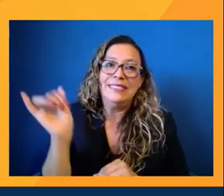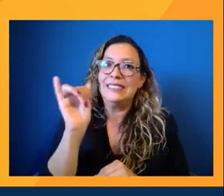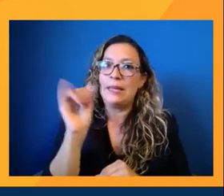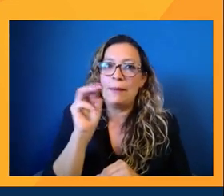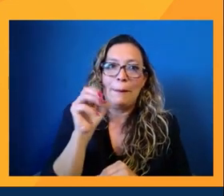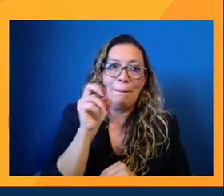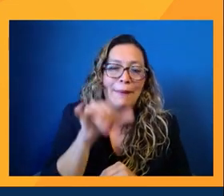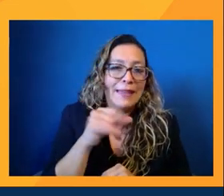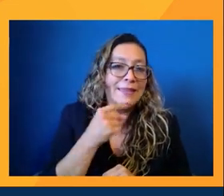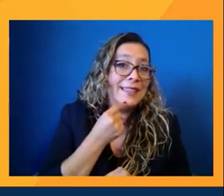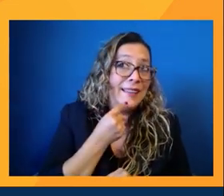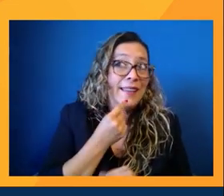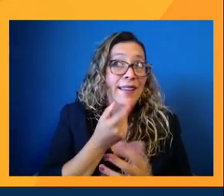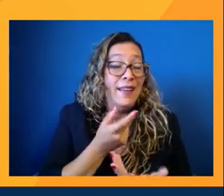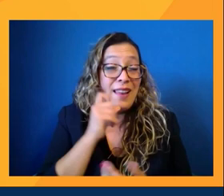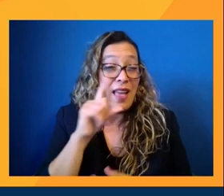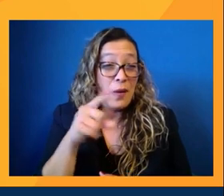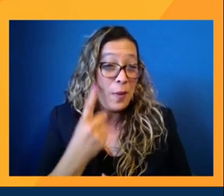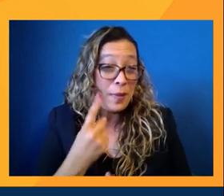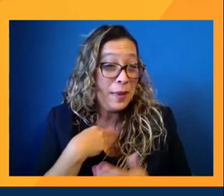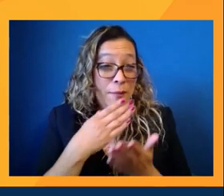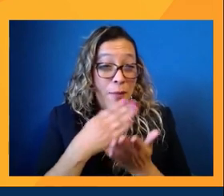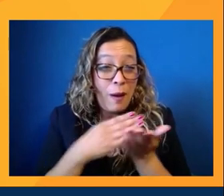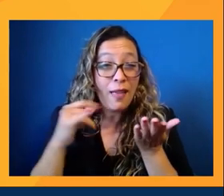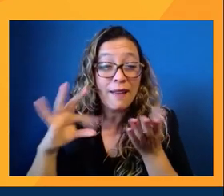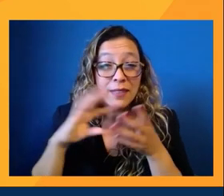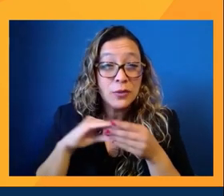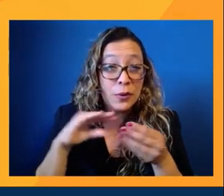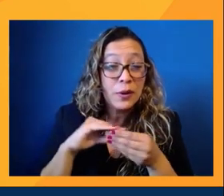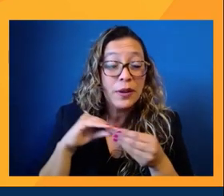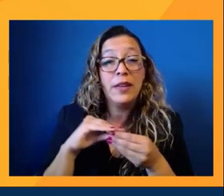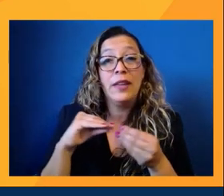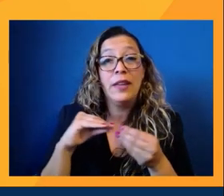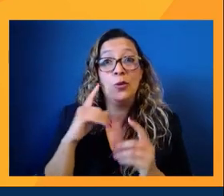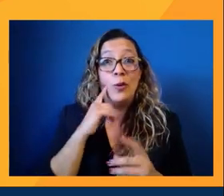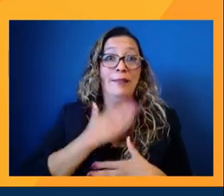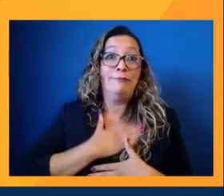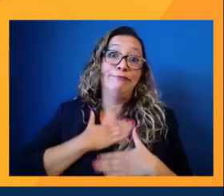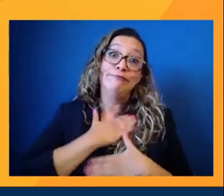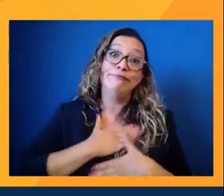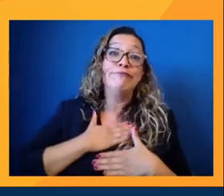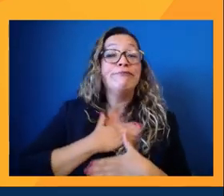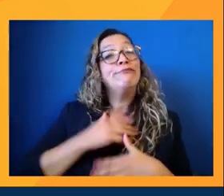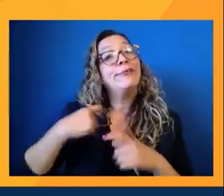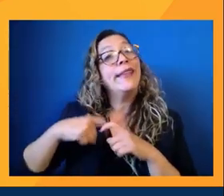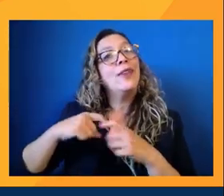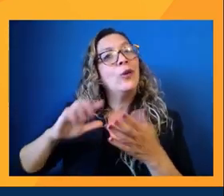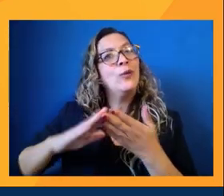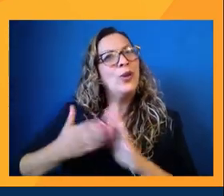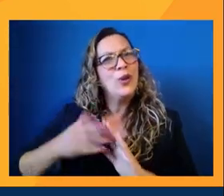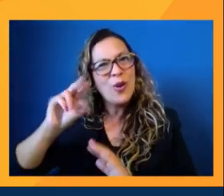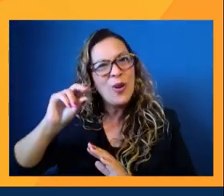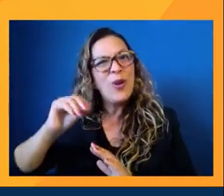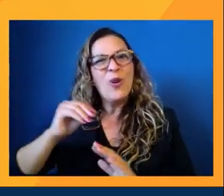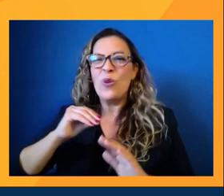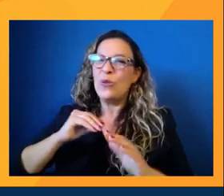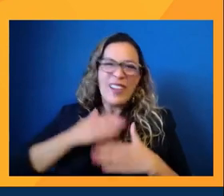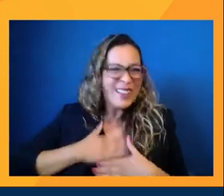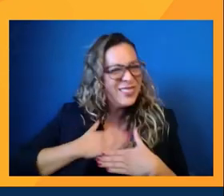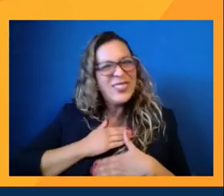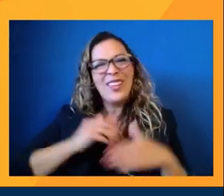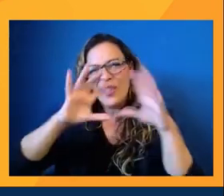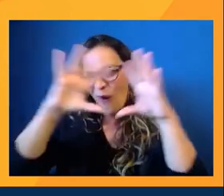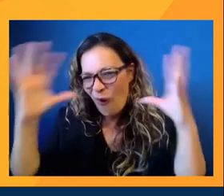we're not just being part of a story to, to entertain the Latino community. We are entertaining the entire world.